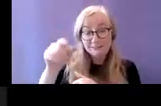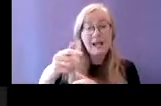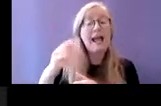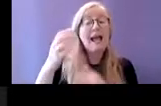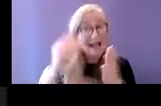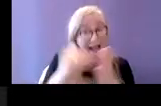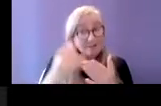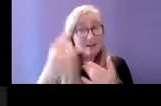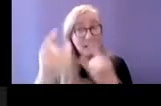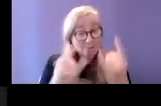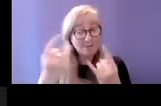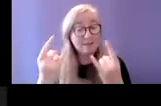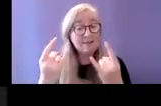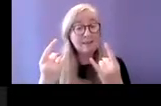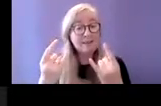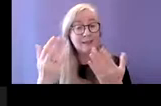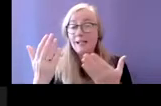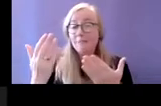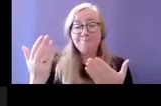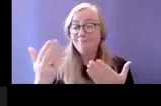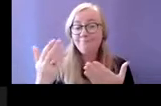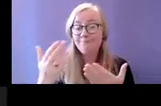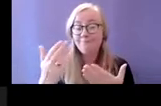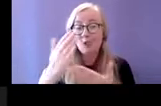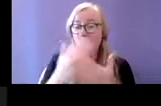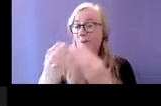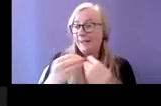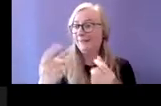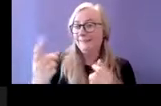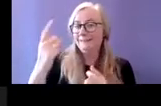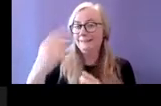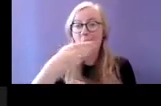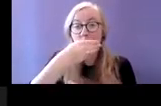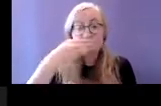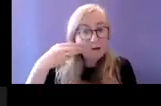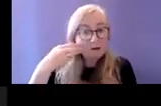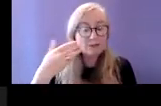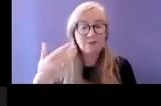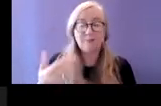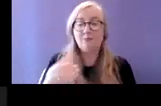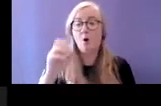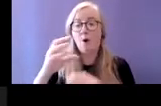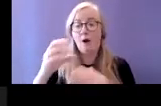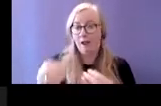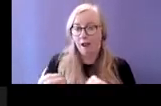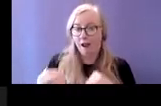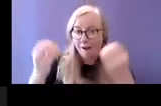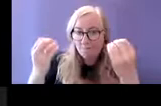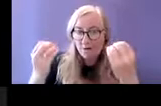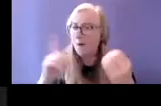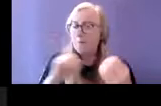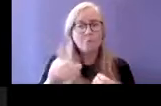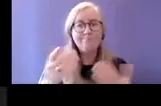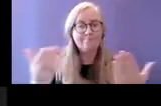promised or offered to be done and then fell soon resulting in the client entering into